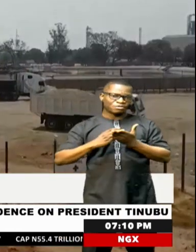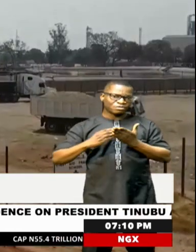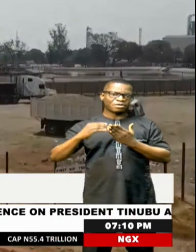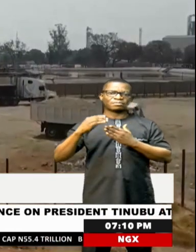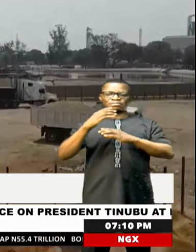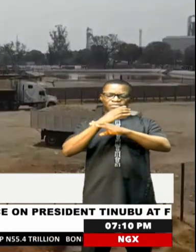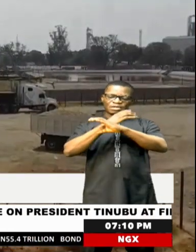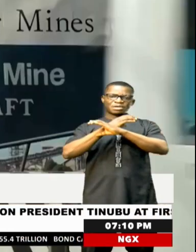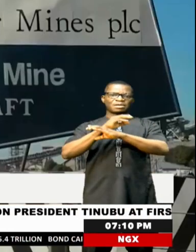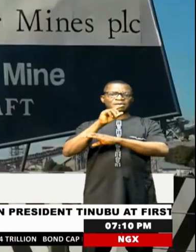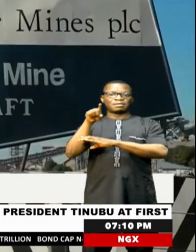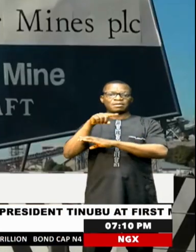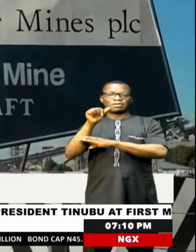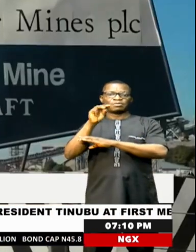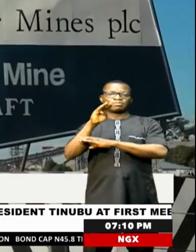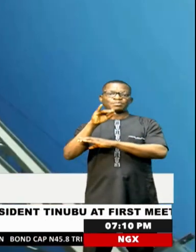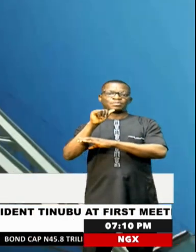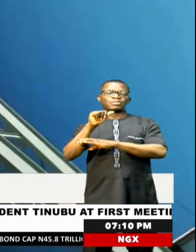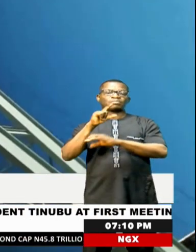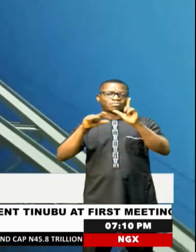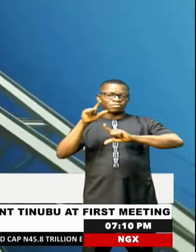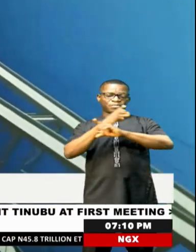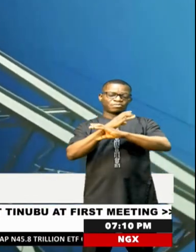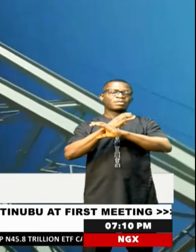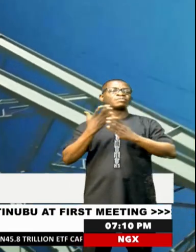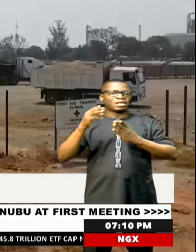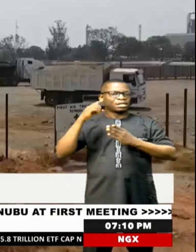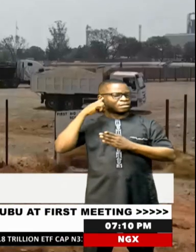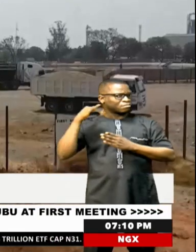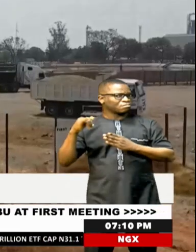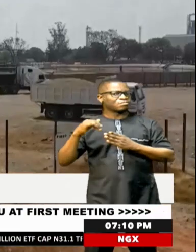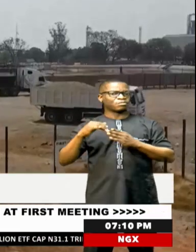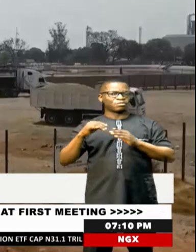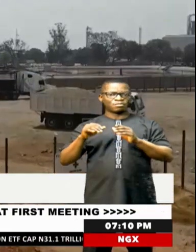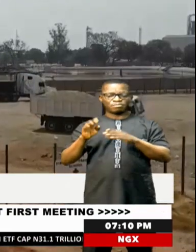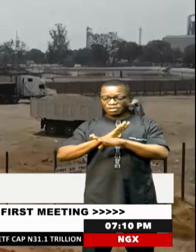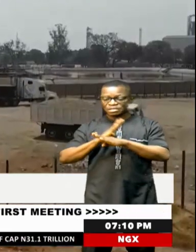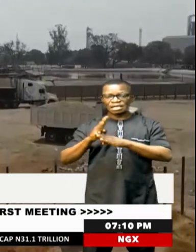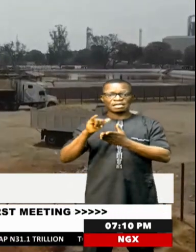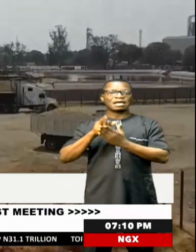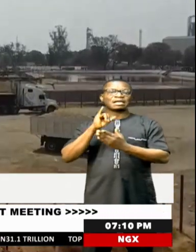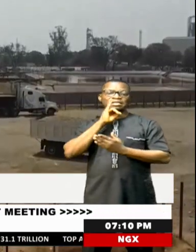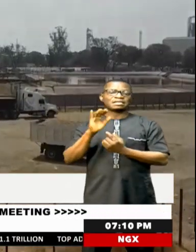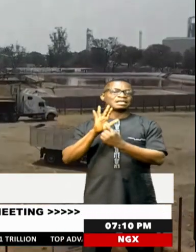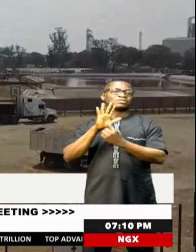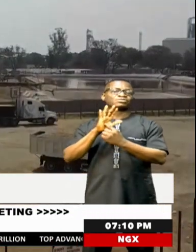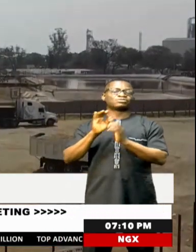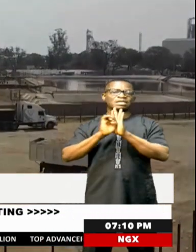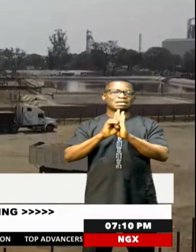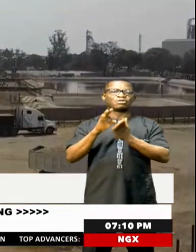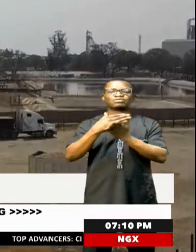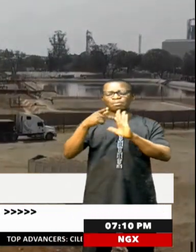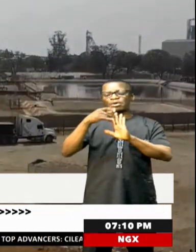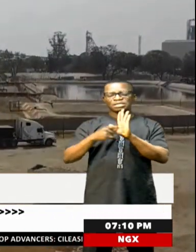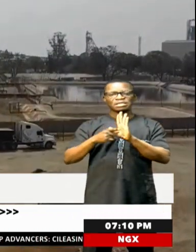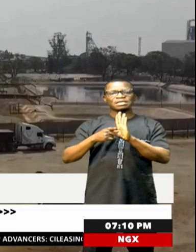sector. And the two giant mines on the copper belt, KCM and Mopani, served as a clear example of a forte mining policy, which saw